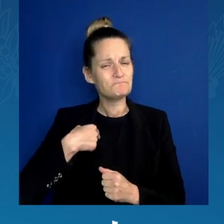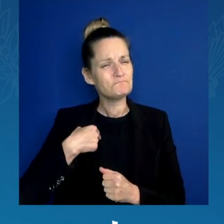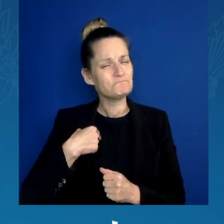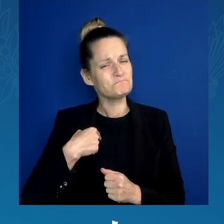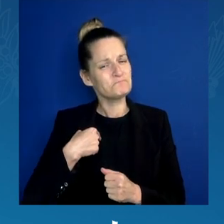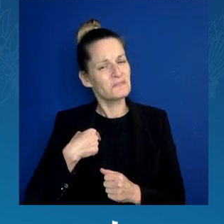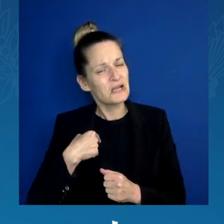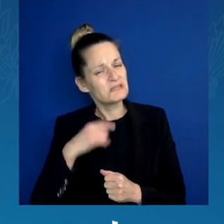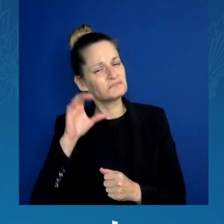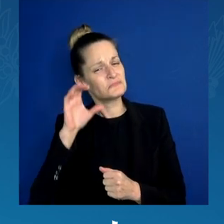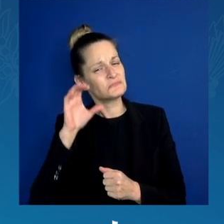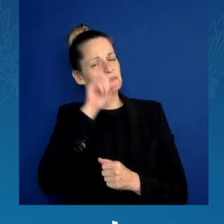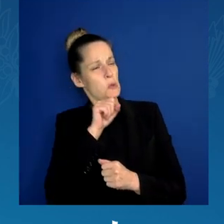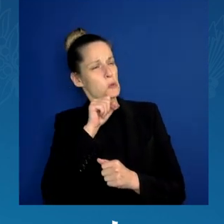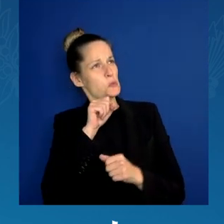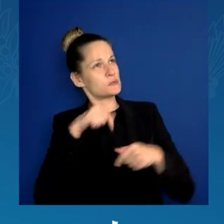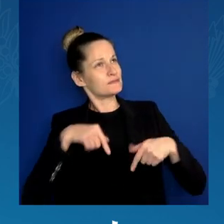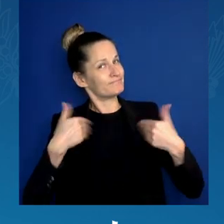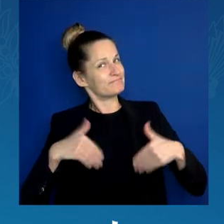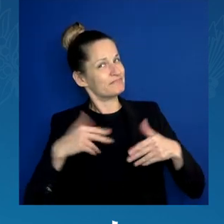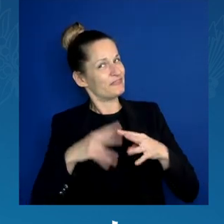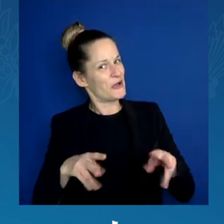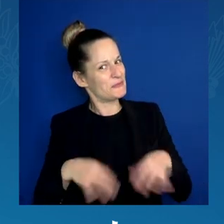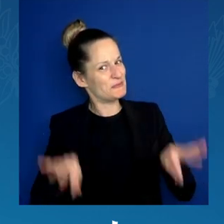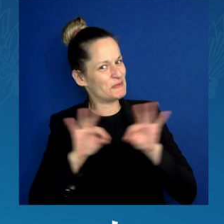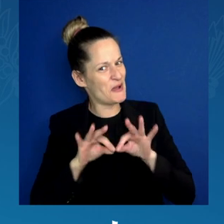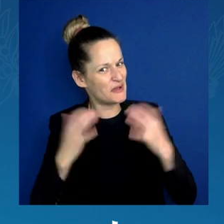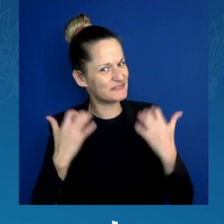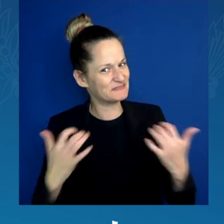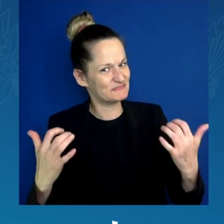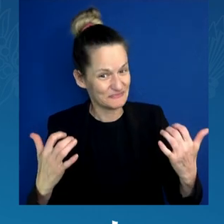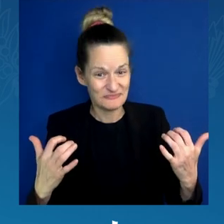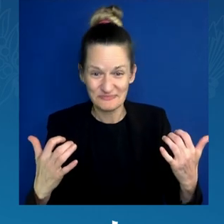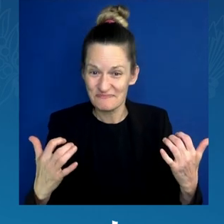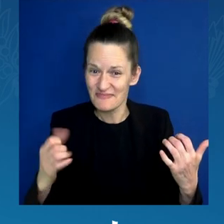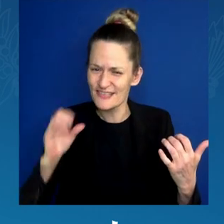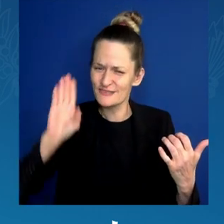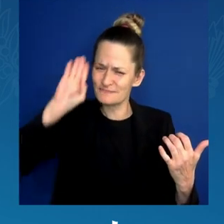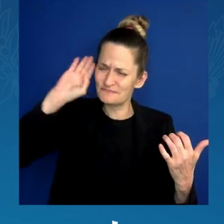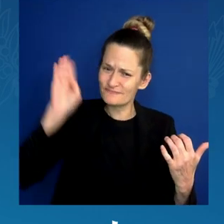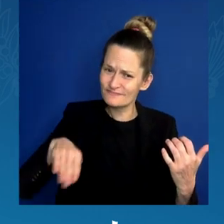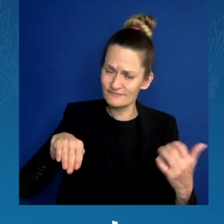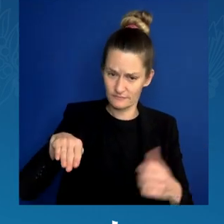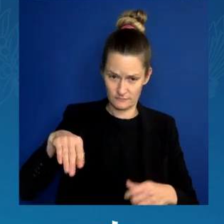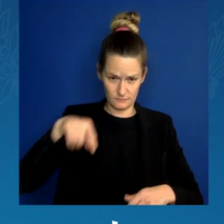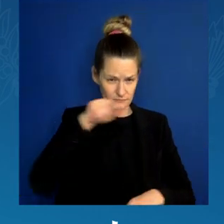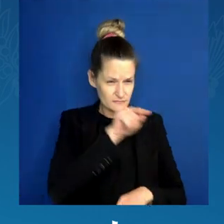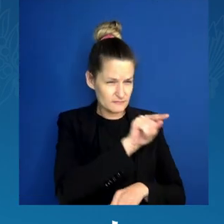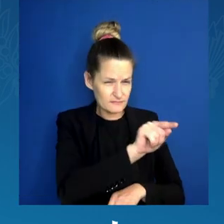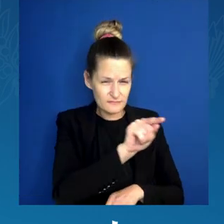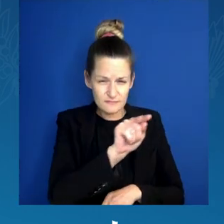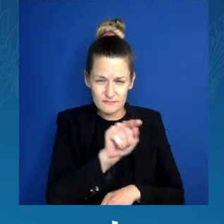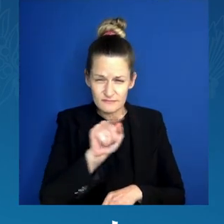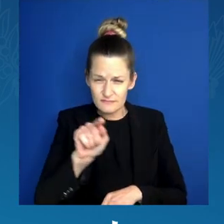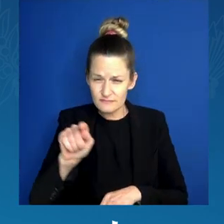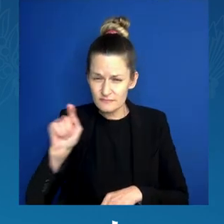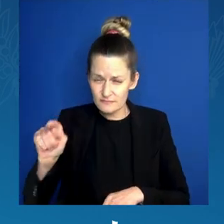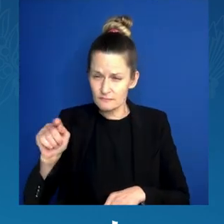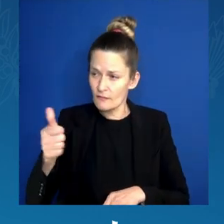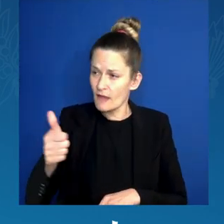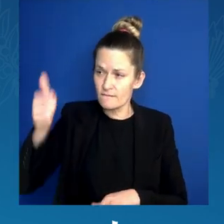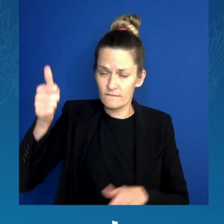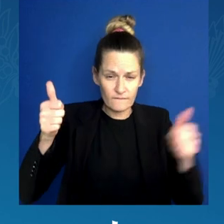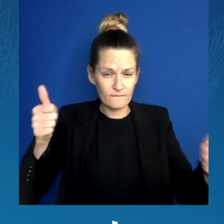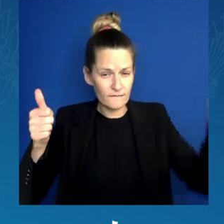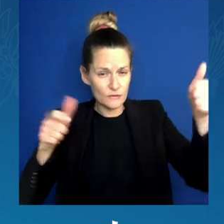Because I want you to know that every elected official, every public servant cares about